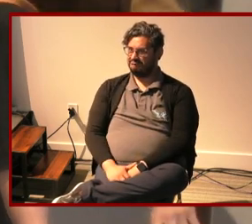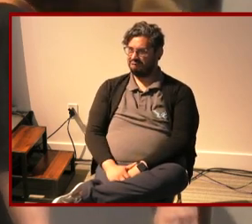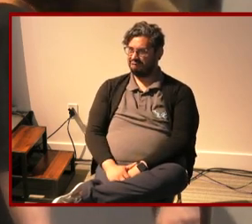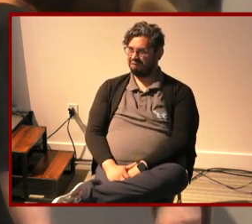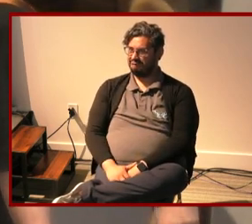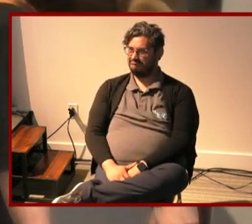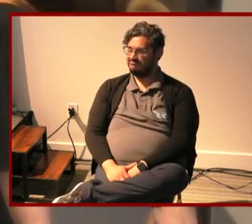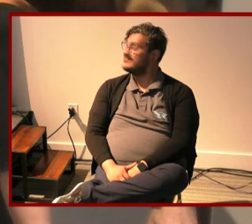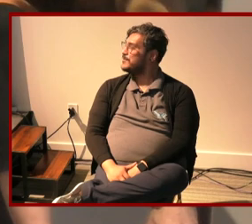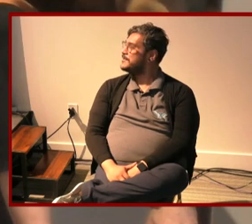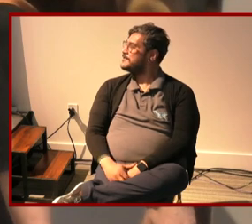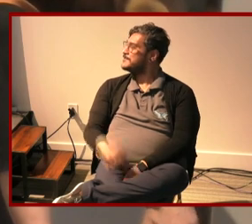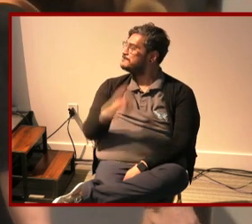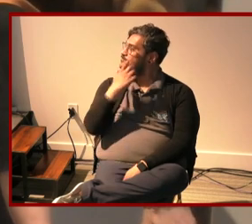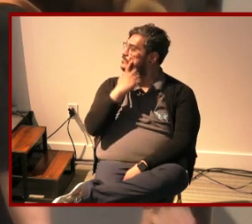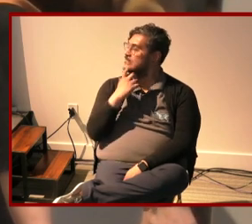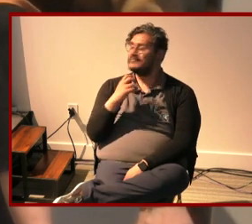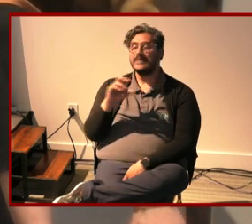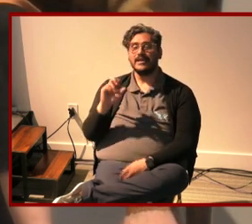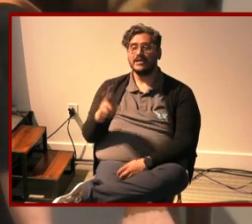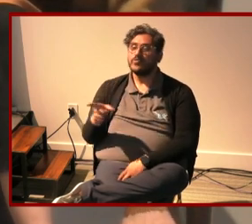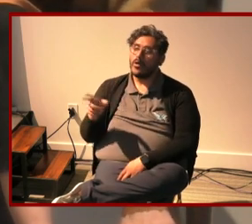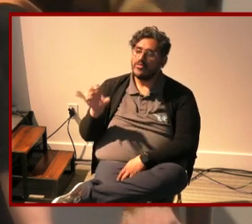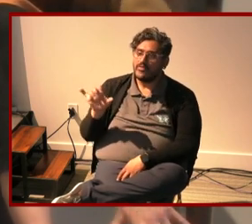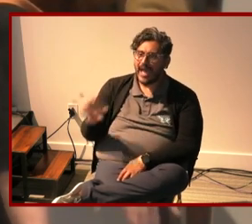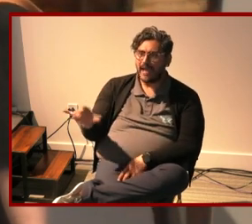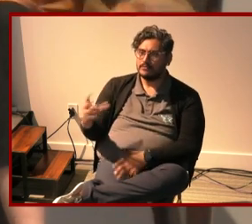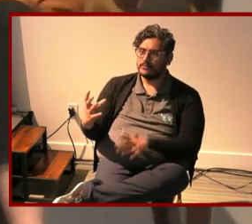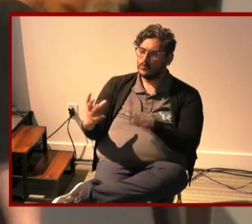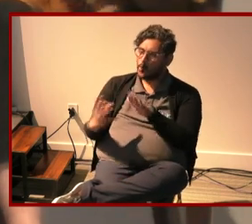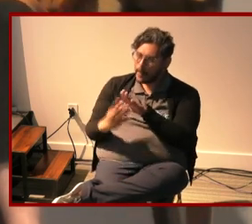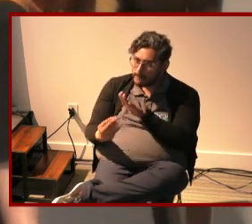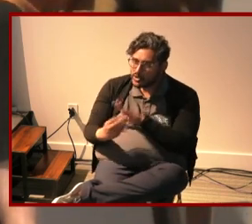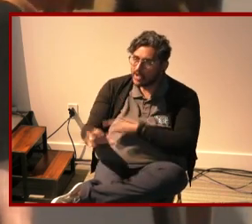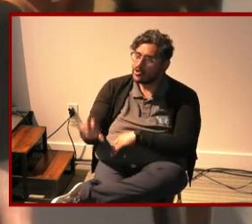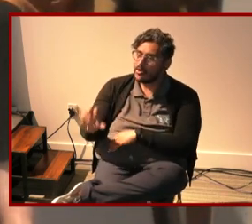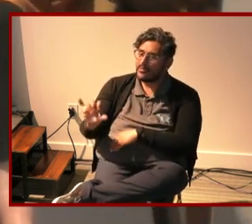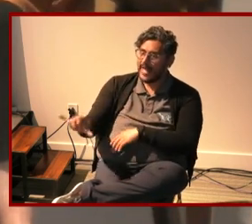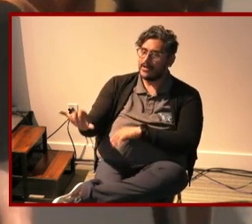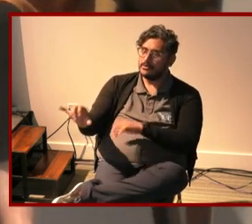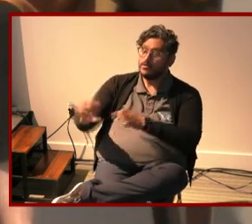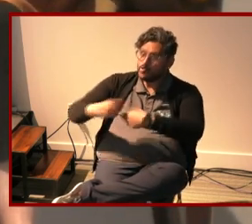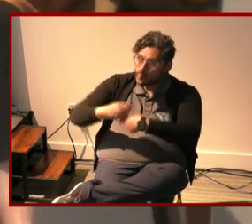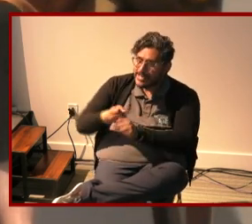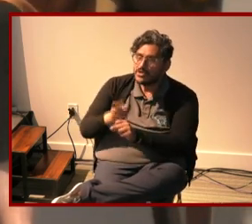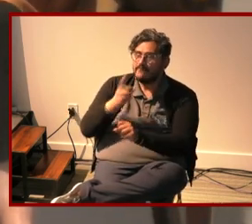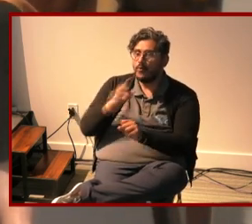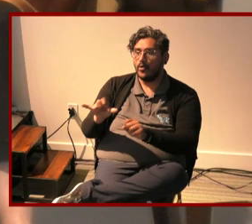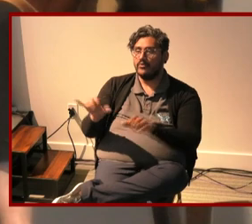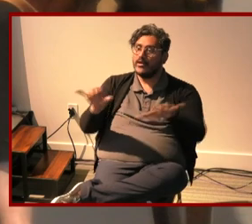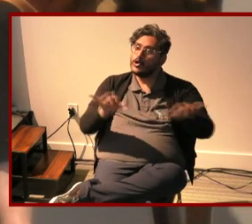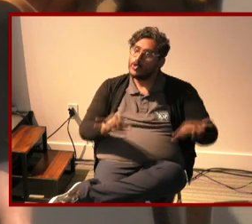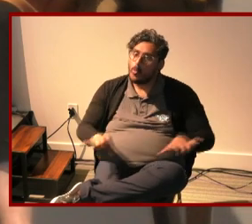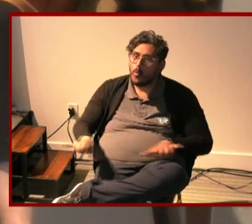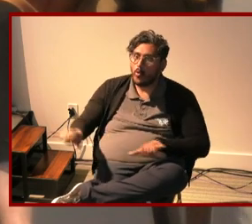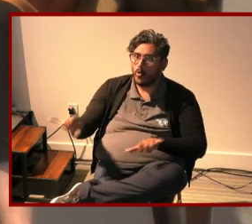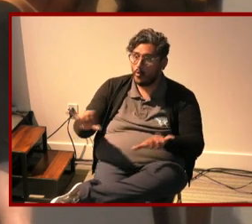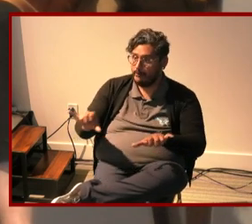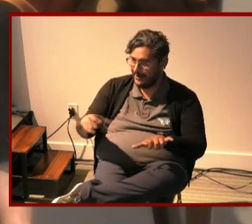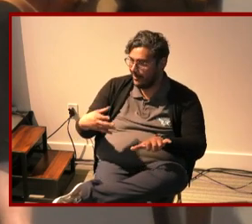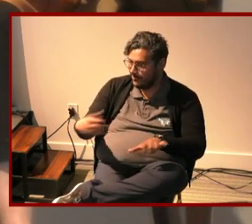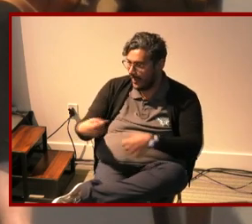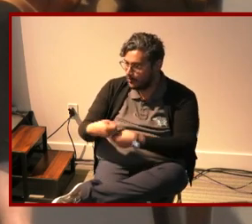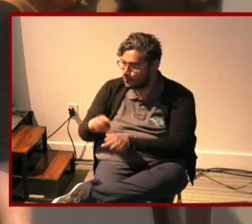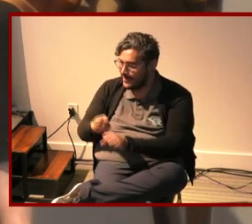um yeah and and this this reproduction of this creation of the norm and then this creation of the fear or anxiety